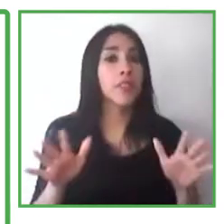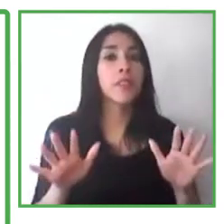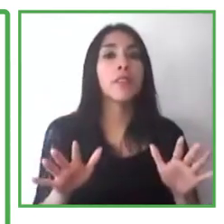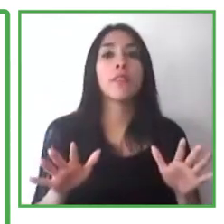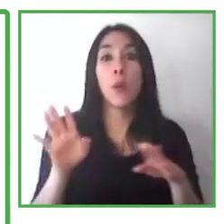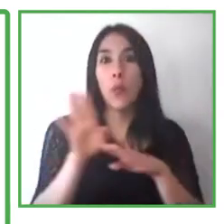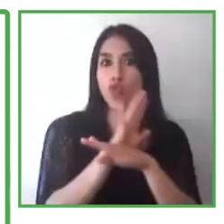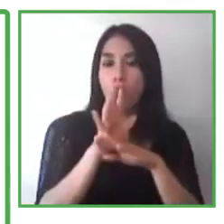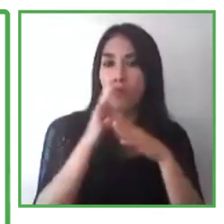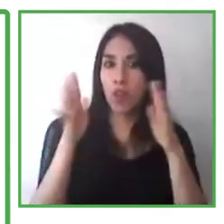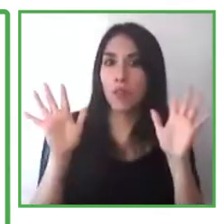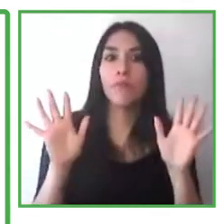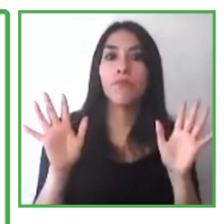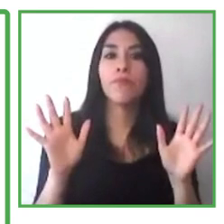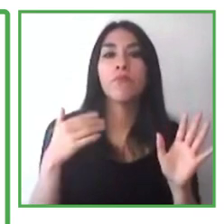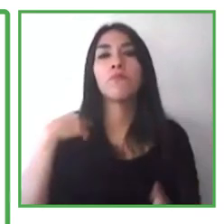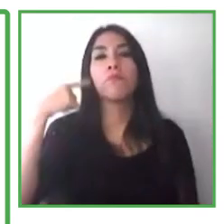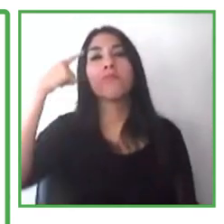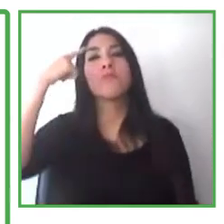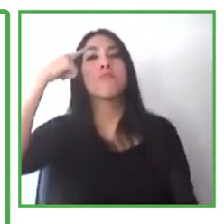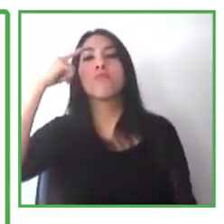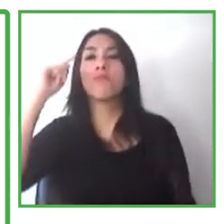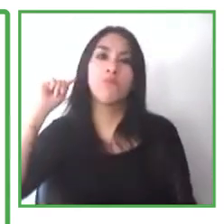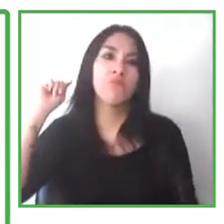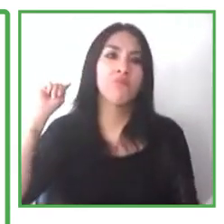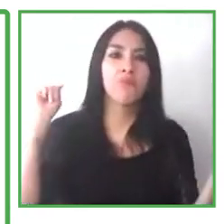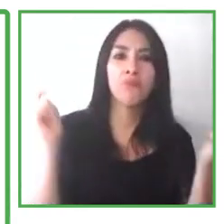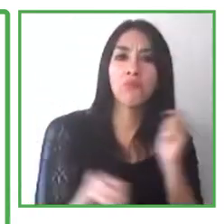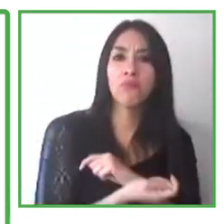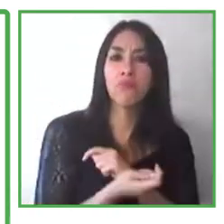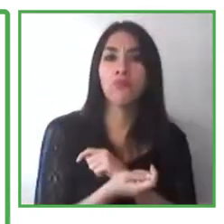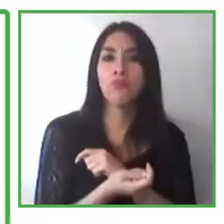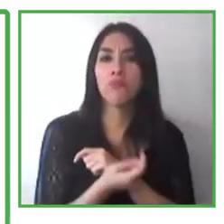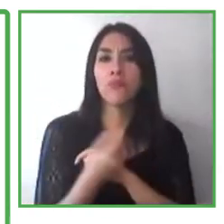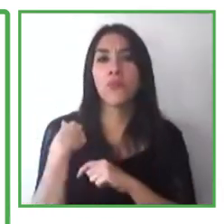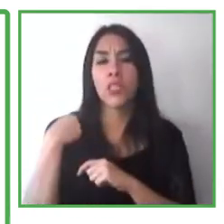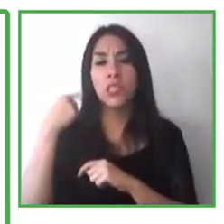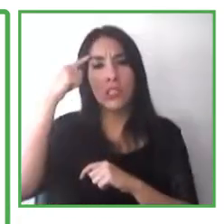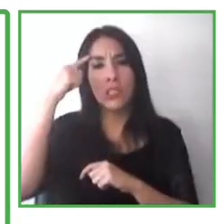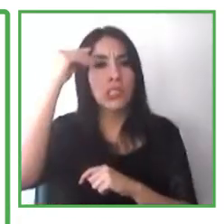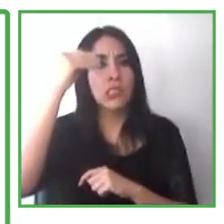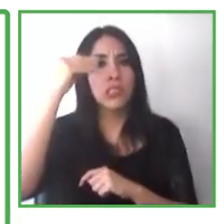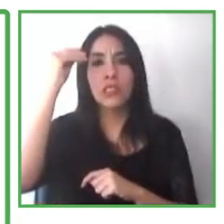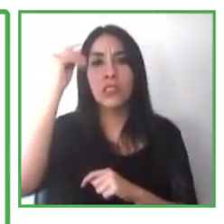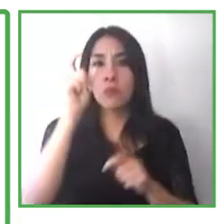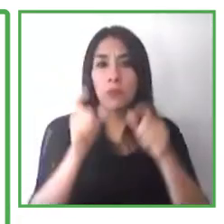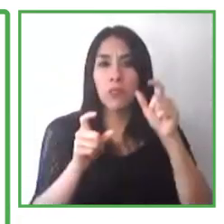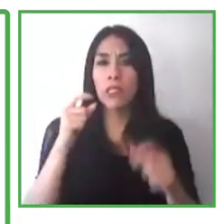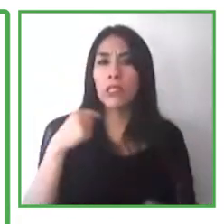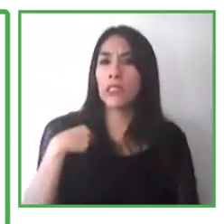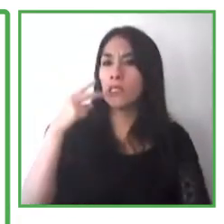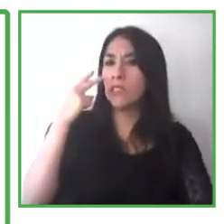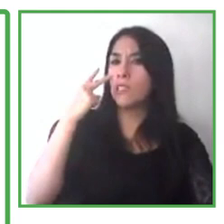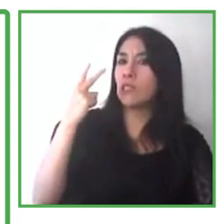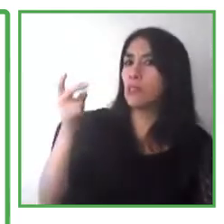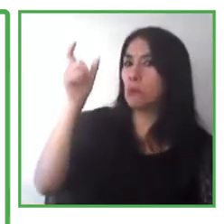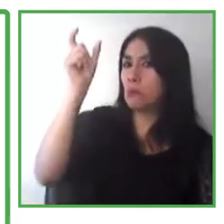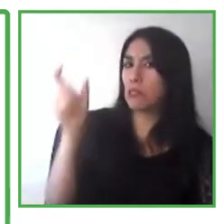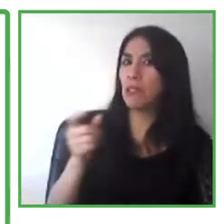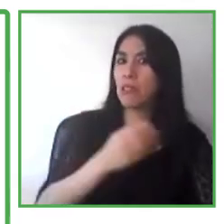people's mindset around disability. There is still today a lot of stereotypes associated with disabilities